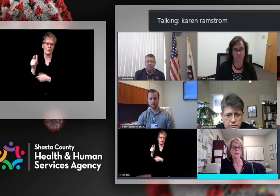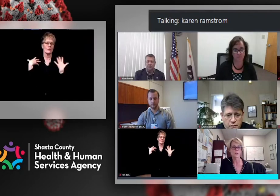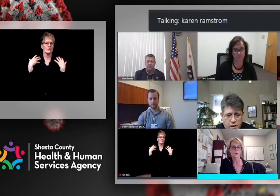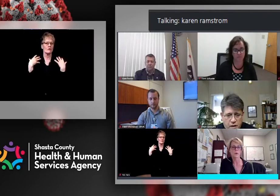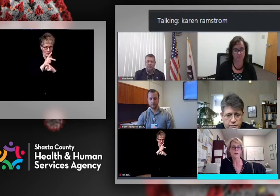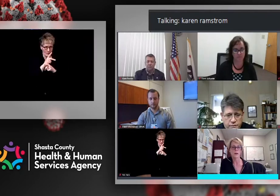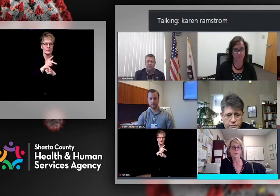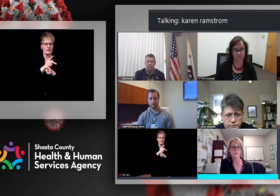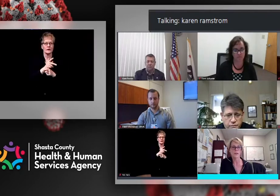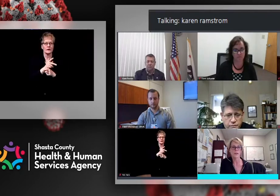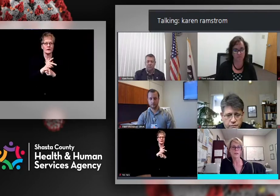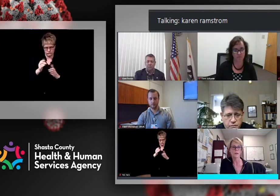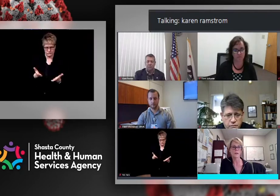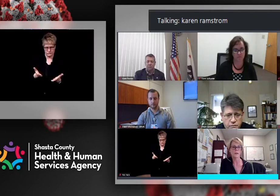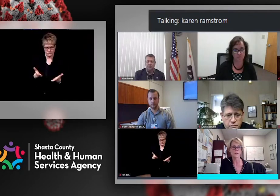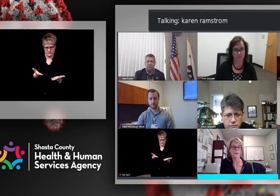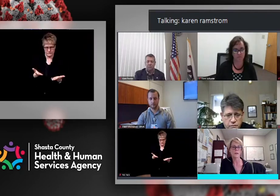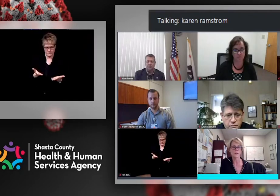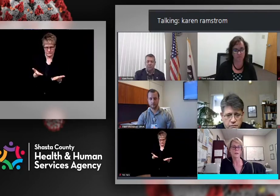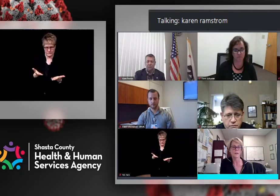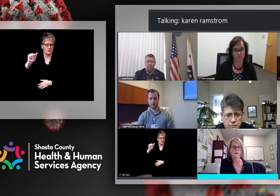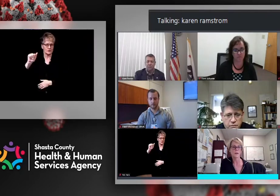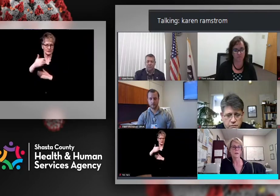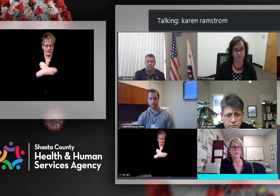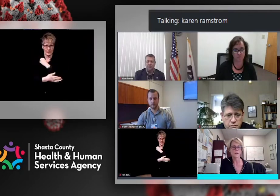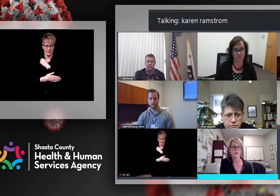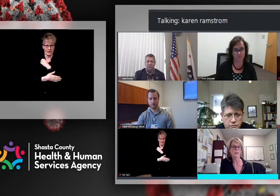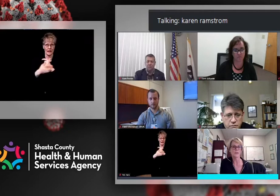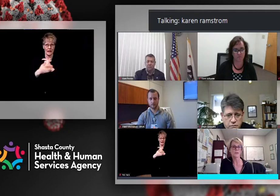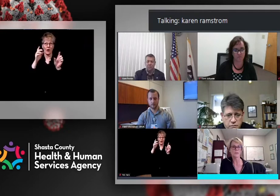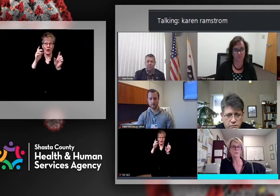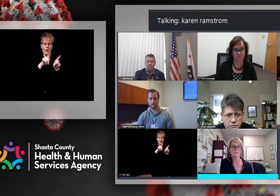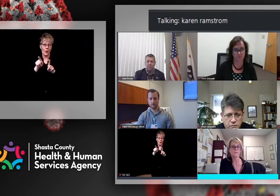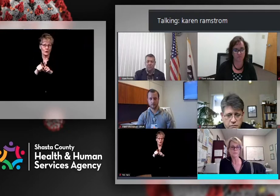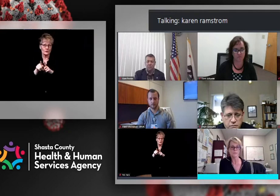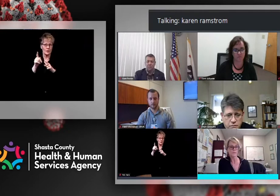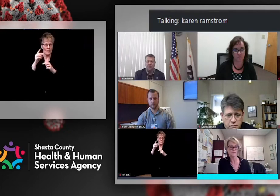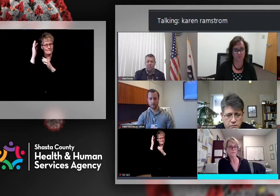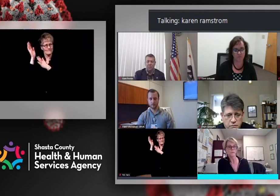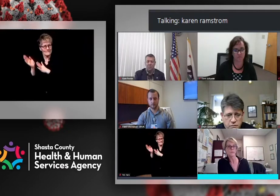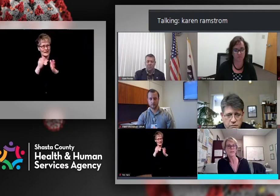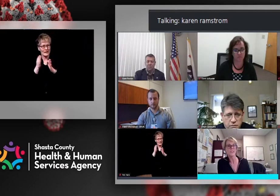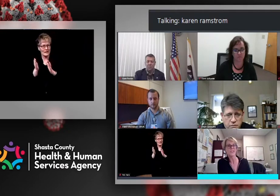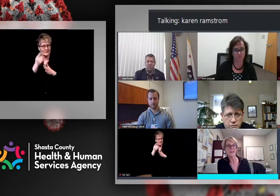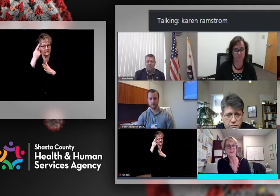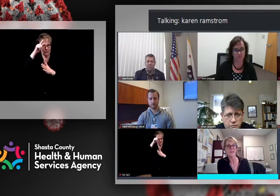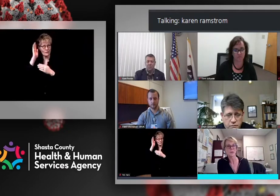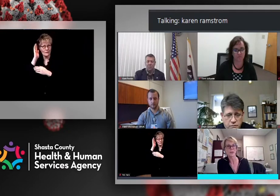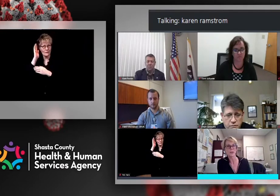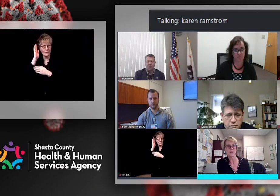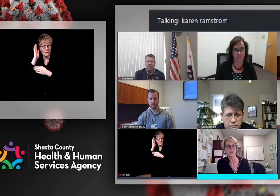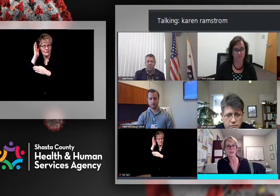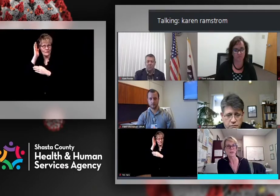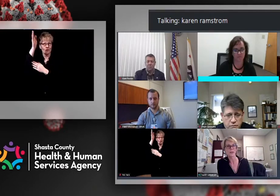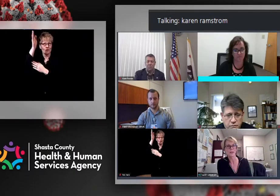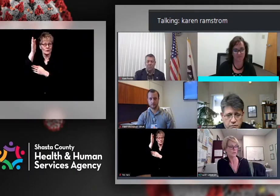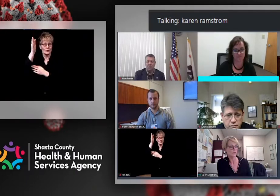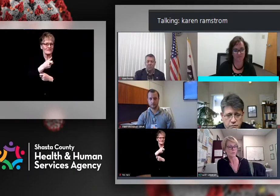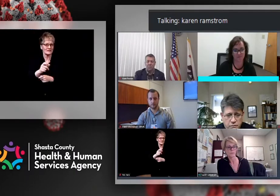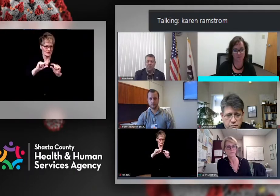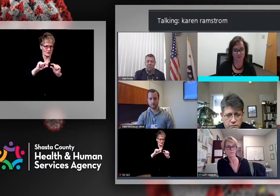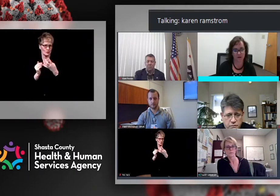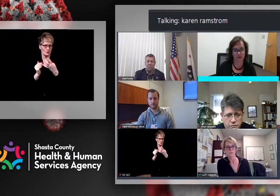toward phase 1B, hoping to get there soon. And that's all I have this morning. Thank you.